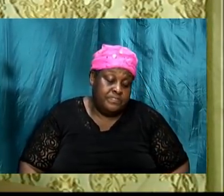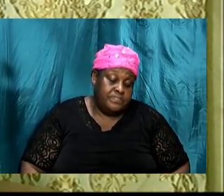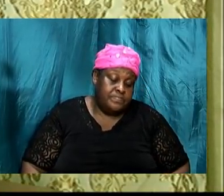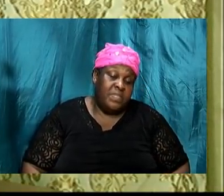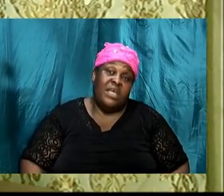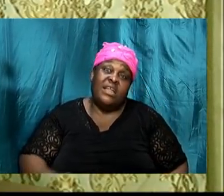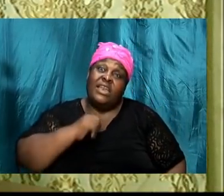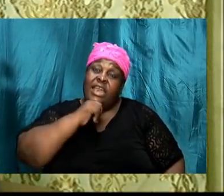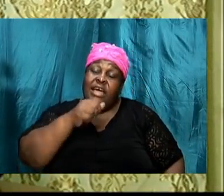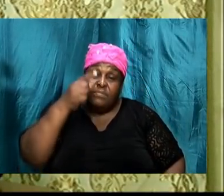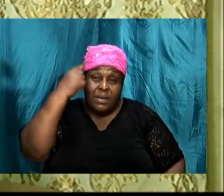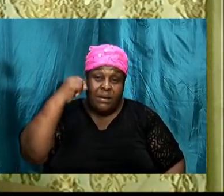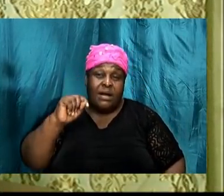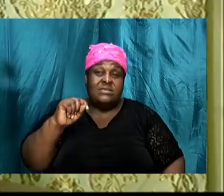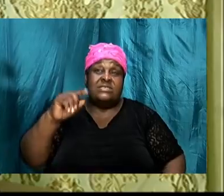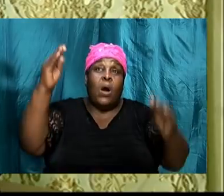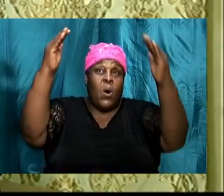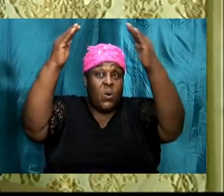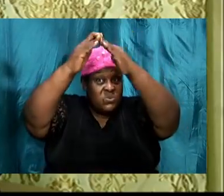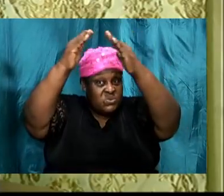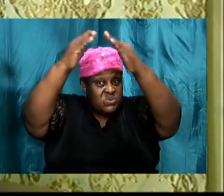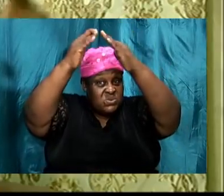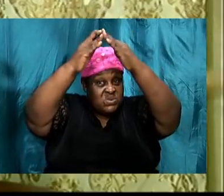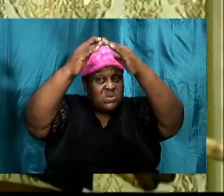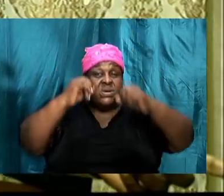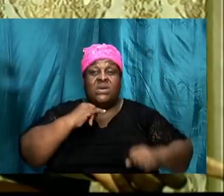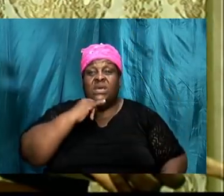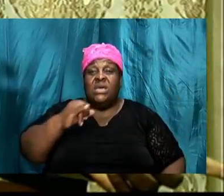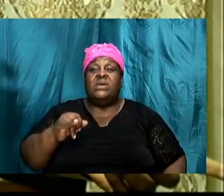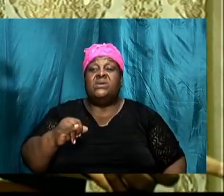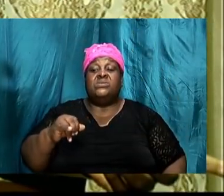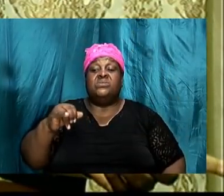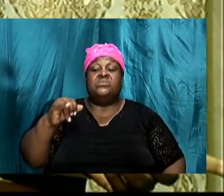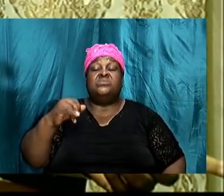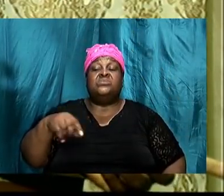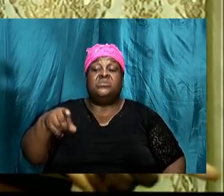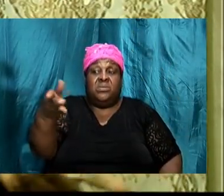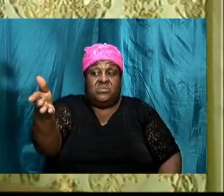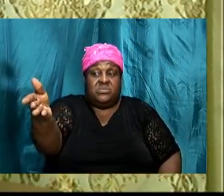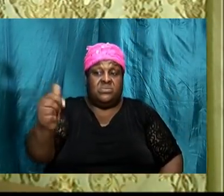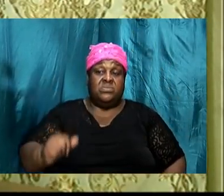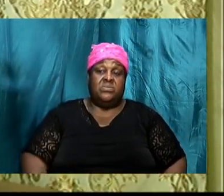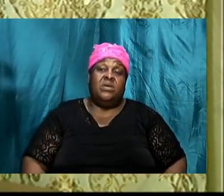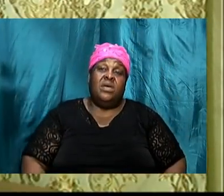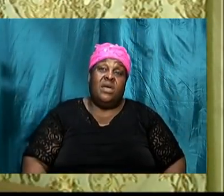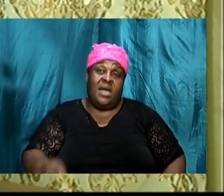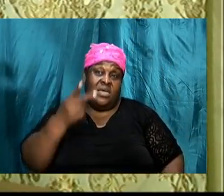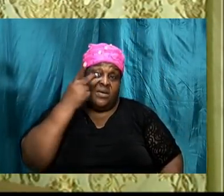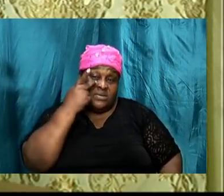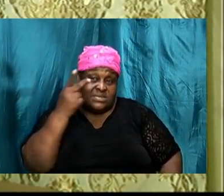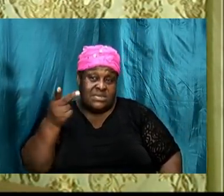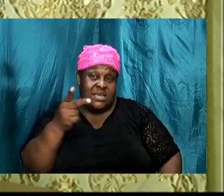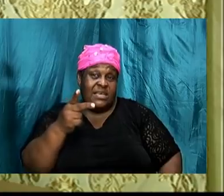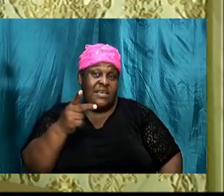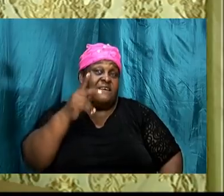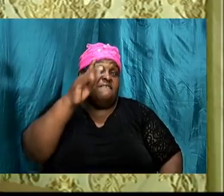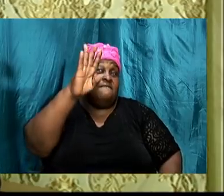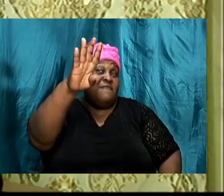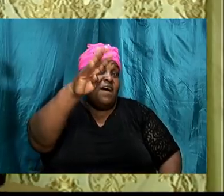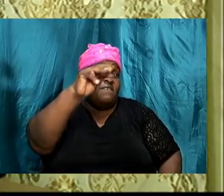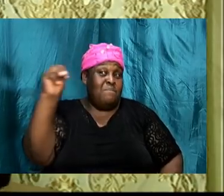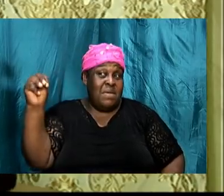not because a house is down there and you see the Lord is five million and I